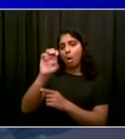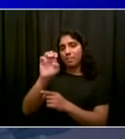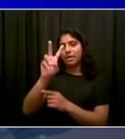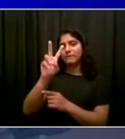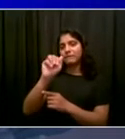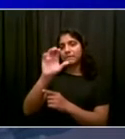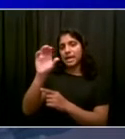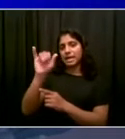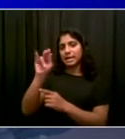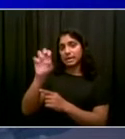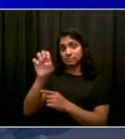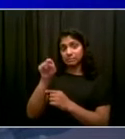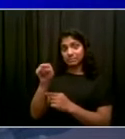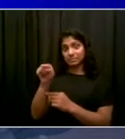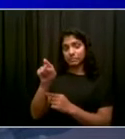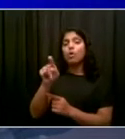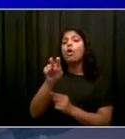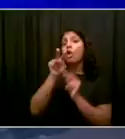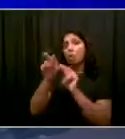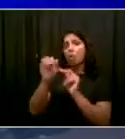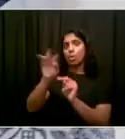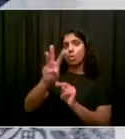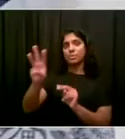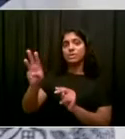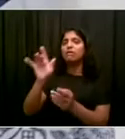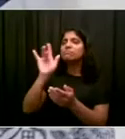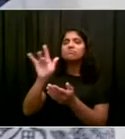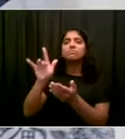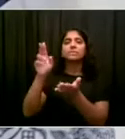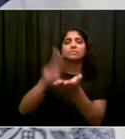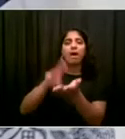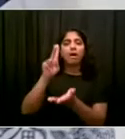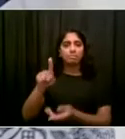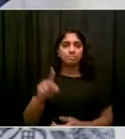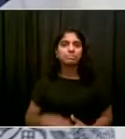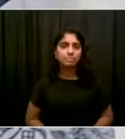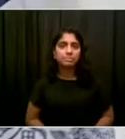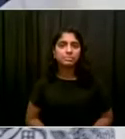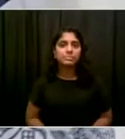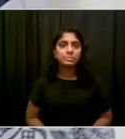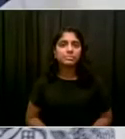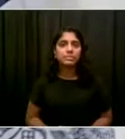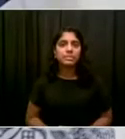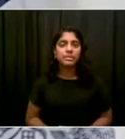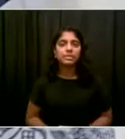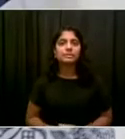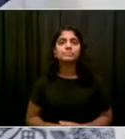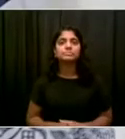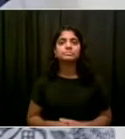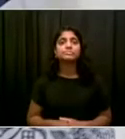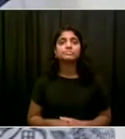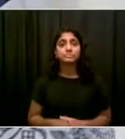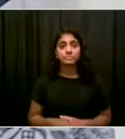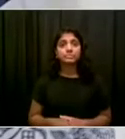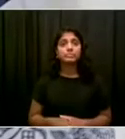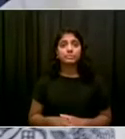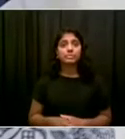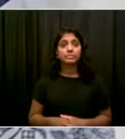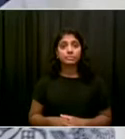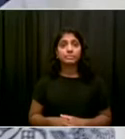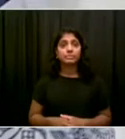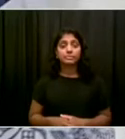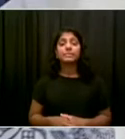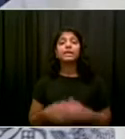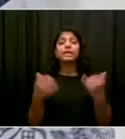Hospitals have been stellar. That is the word for it, stellar in addressing this crisis. This has been Health and Hospitals' finest